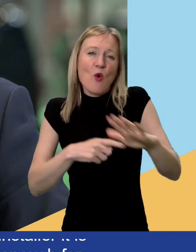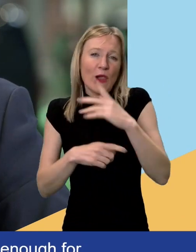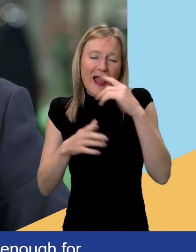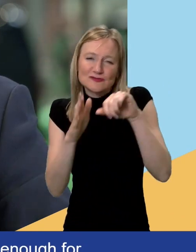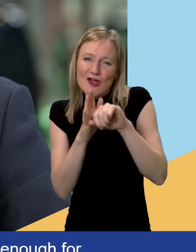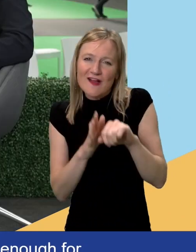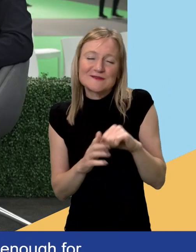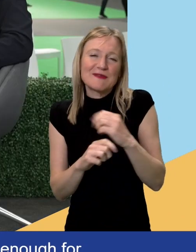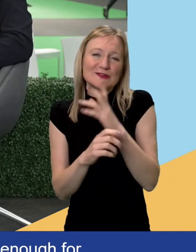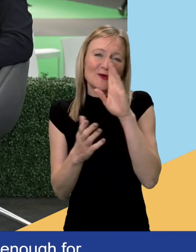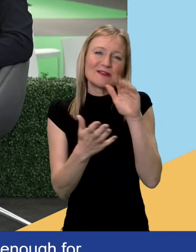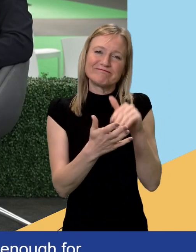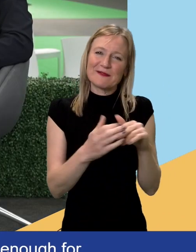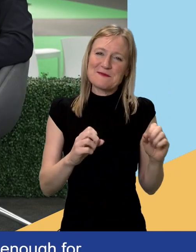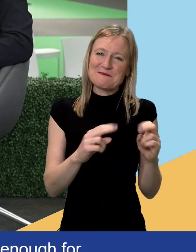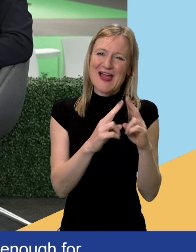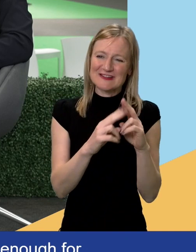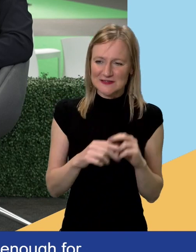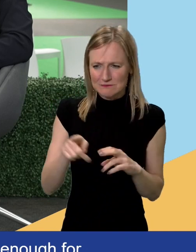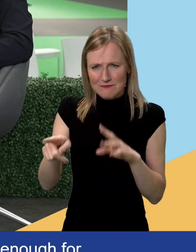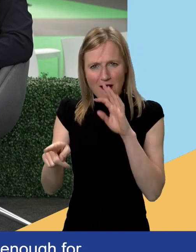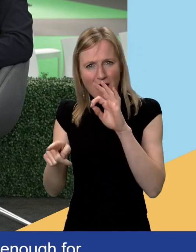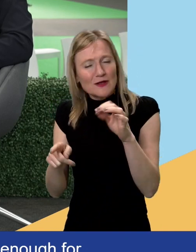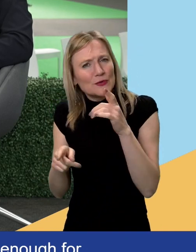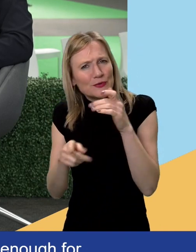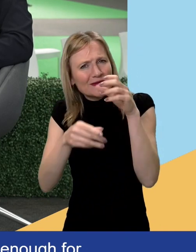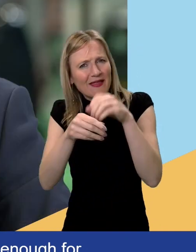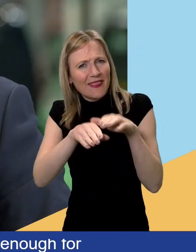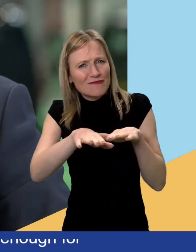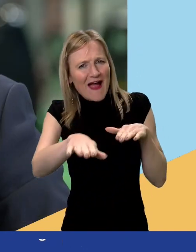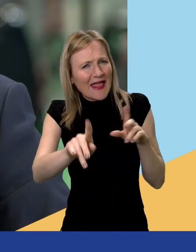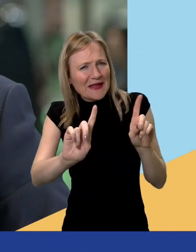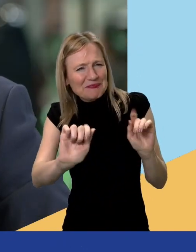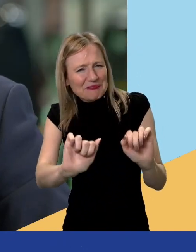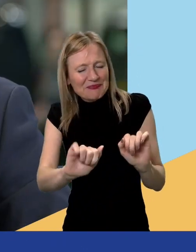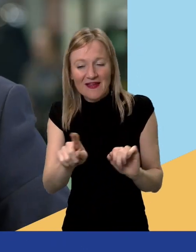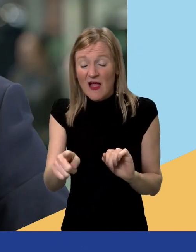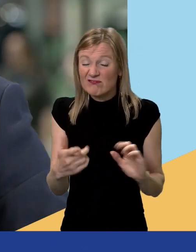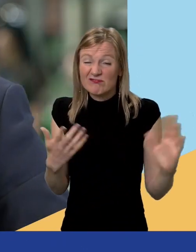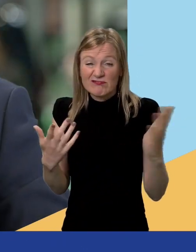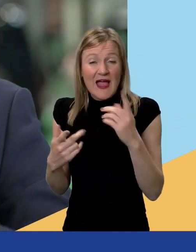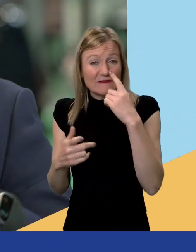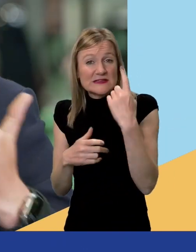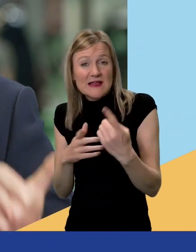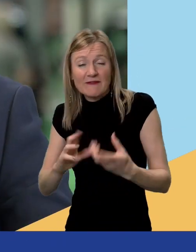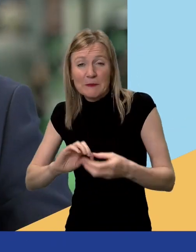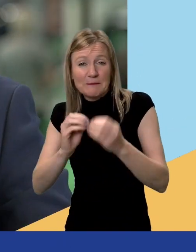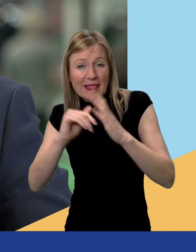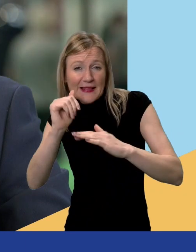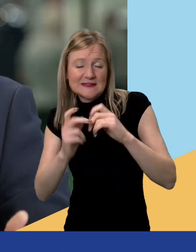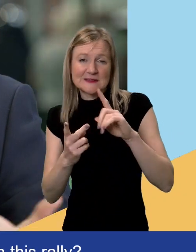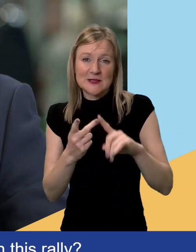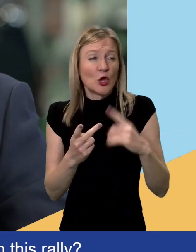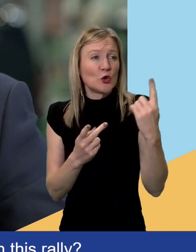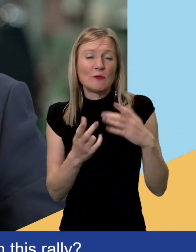get us into Paris. Brilliant. need it. So who's actually taking part in this rally? So we have a bit of everybody. We've got self-build. We've got people that have been driving